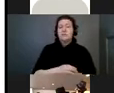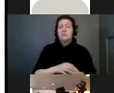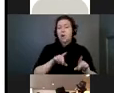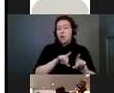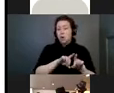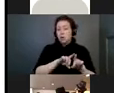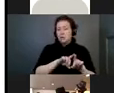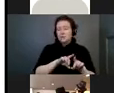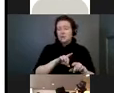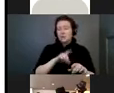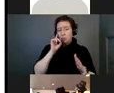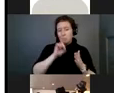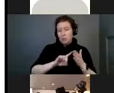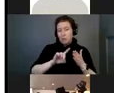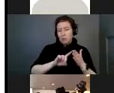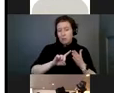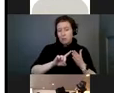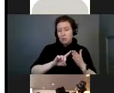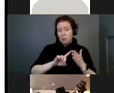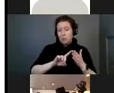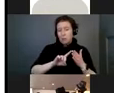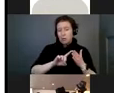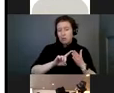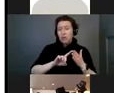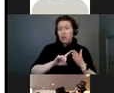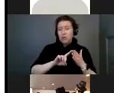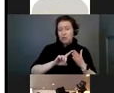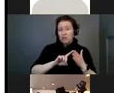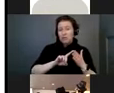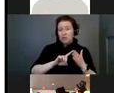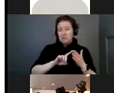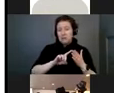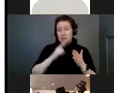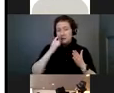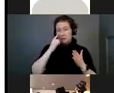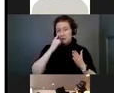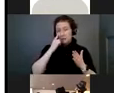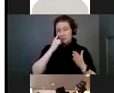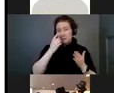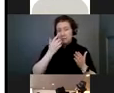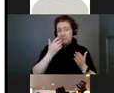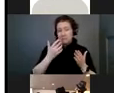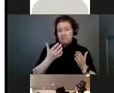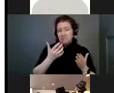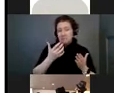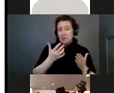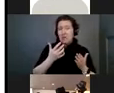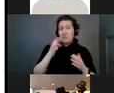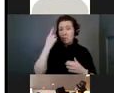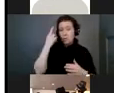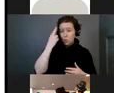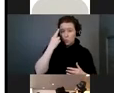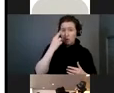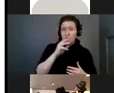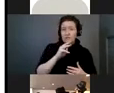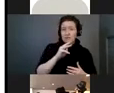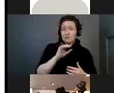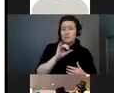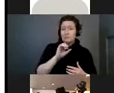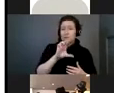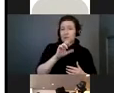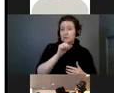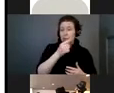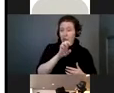that CMV is probably a big contributor to stillbirth and miscarriage. So that can happen also.